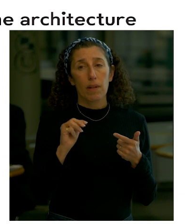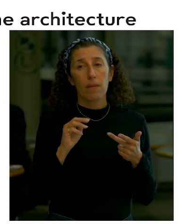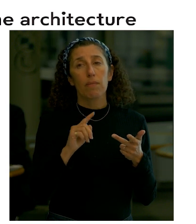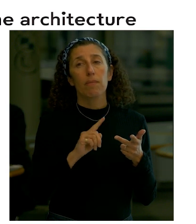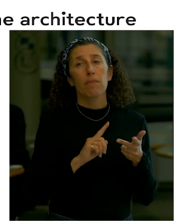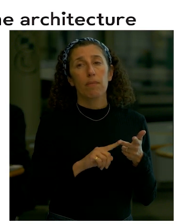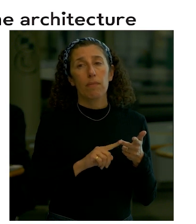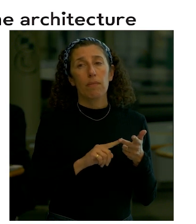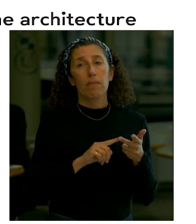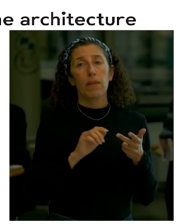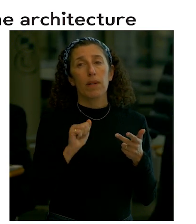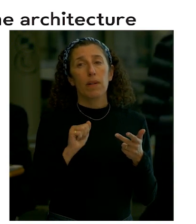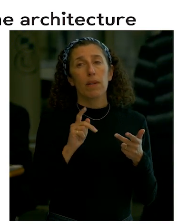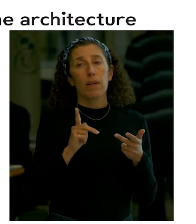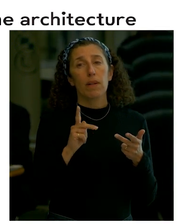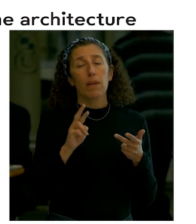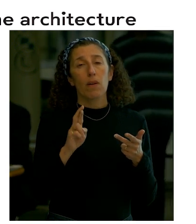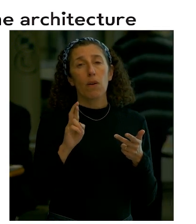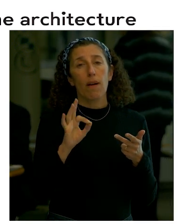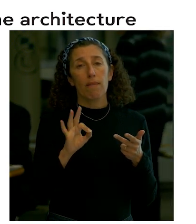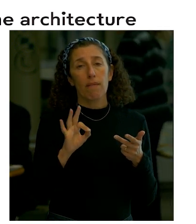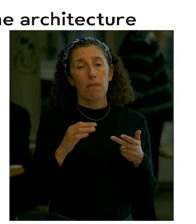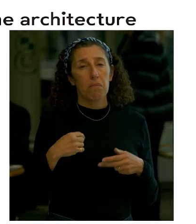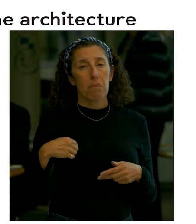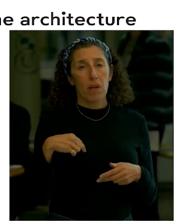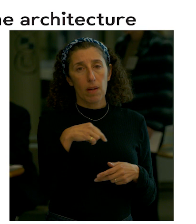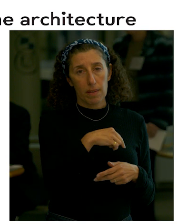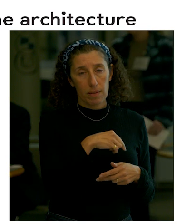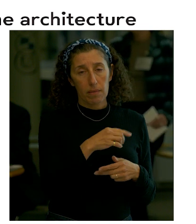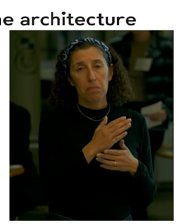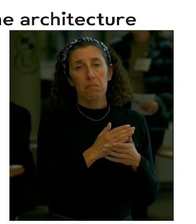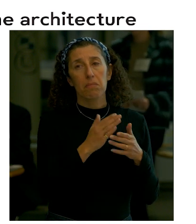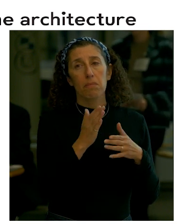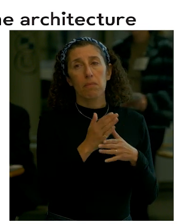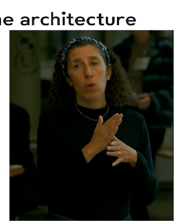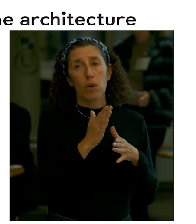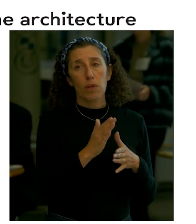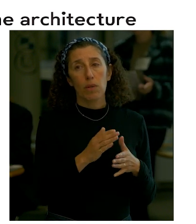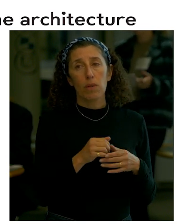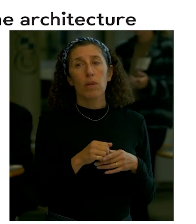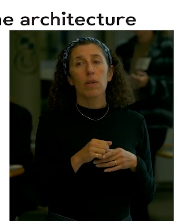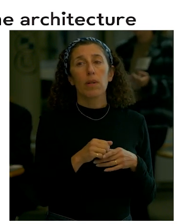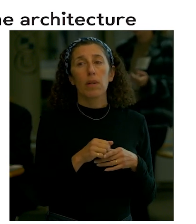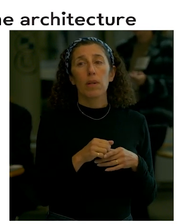Venture as well as Arcadis which is us and some of our partners BigScape and WSP